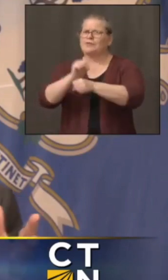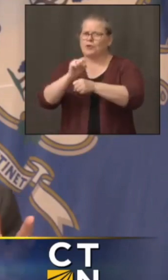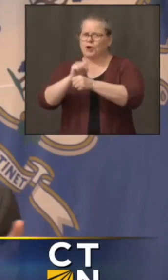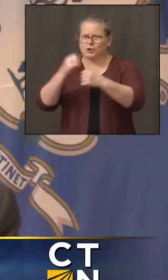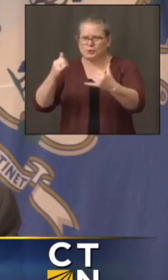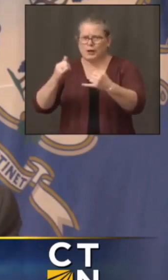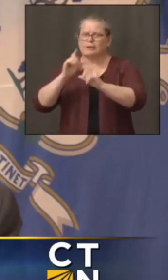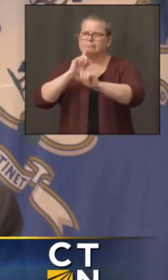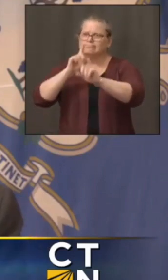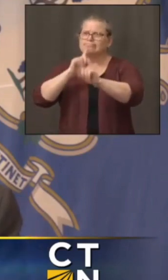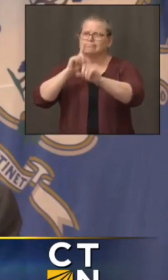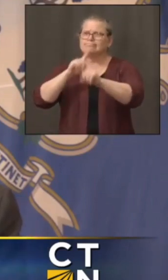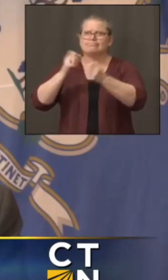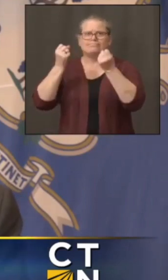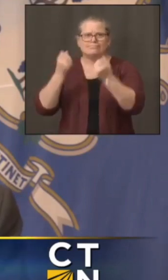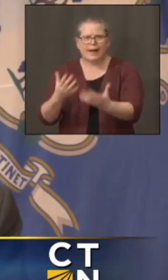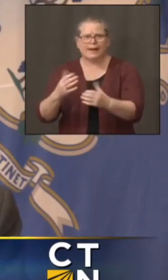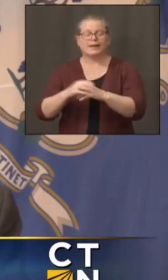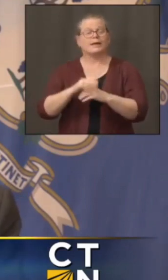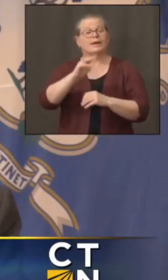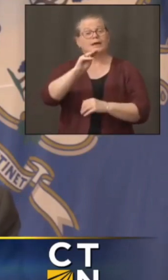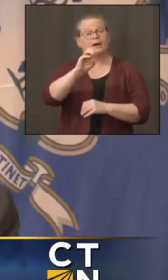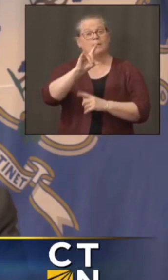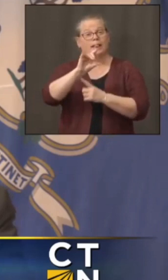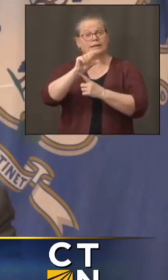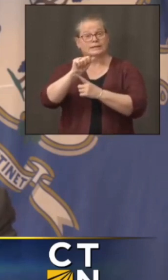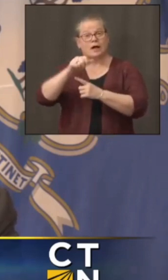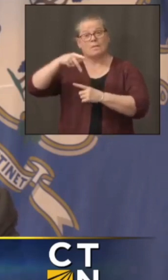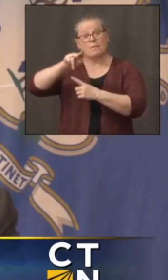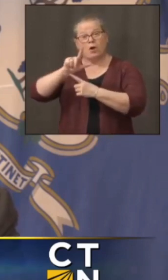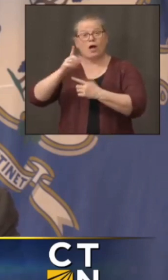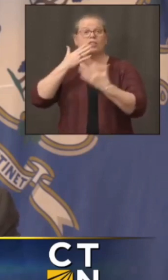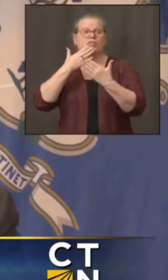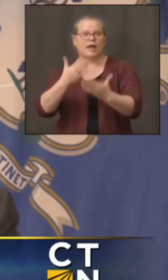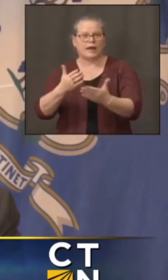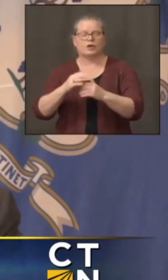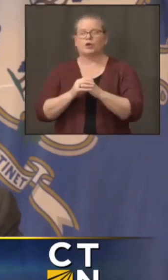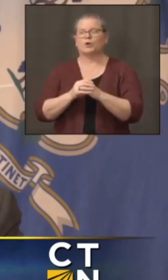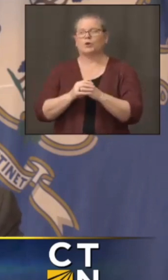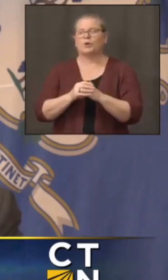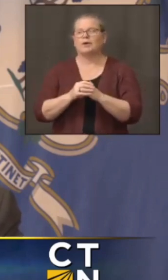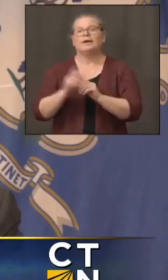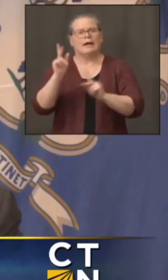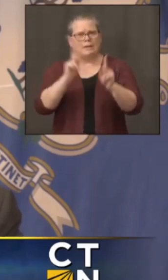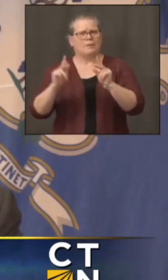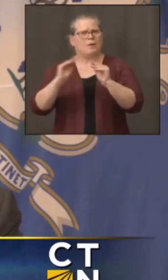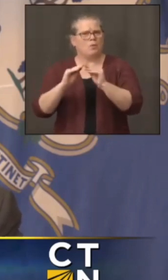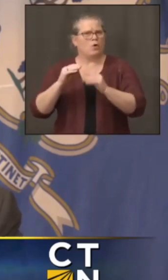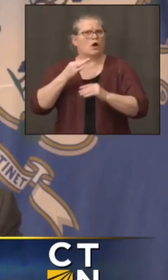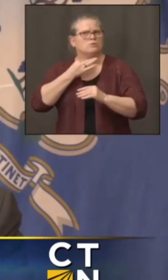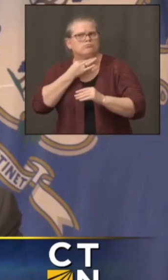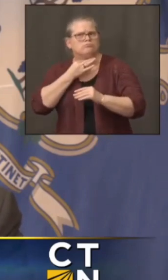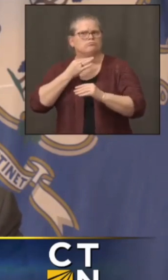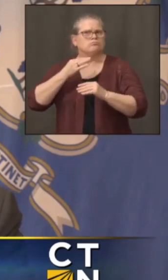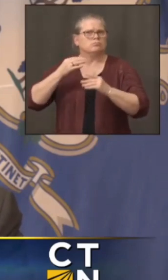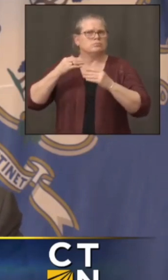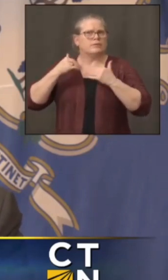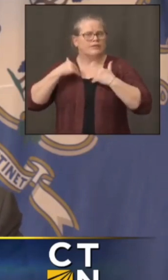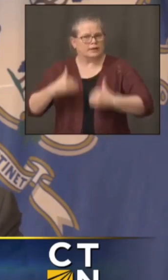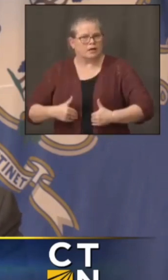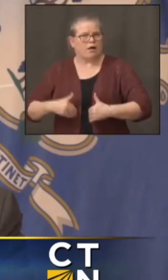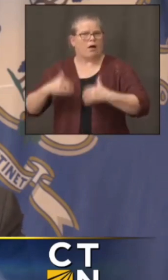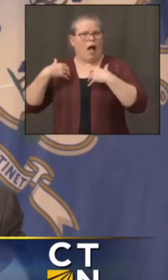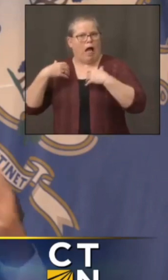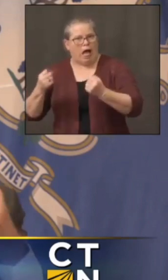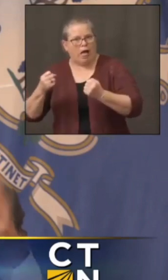Obviously, there was a lot more concern about our physical health and economic health. But we were prepared to answer both questions